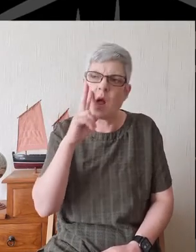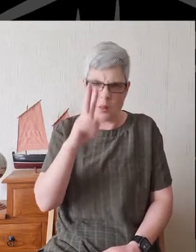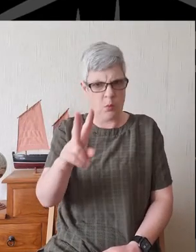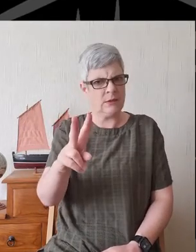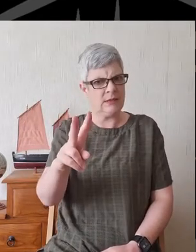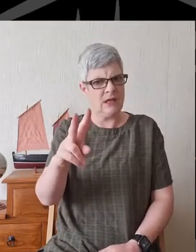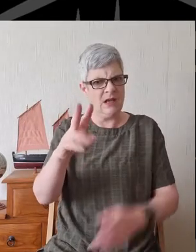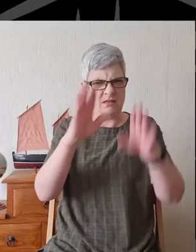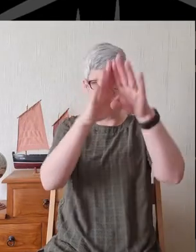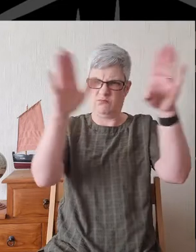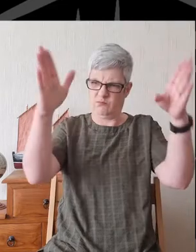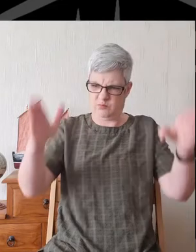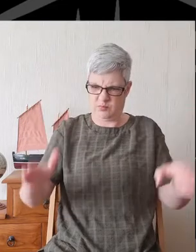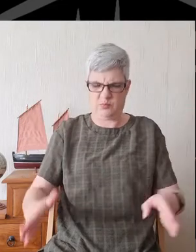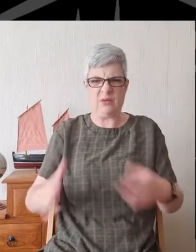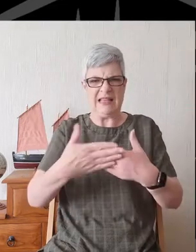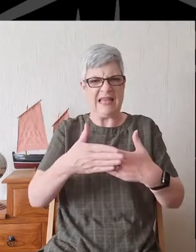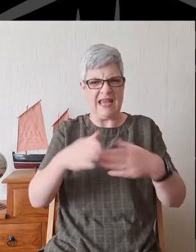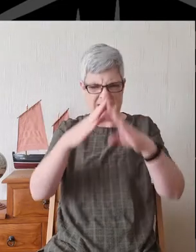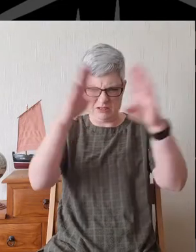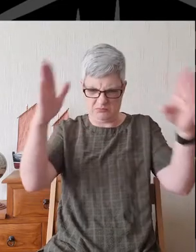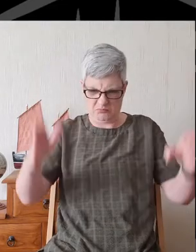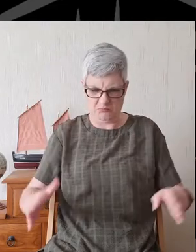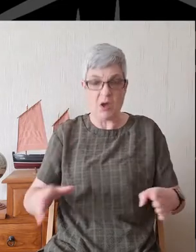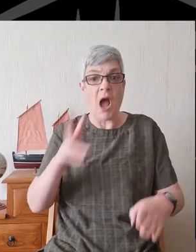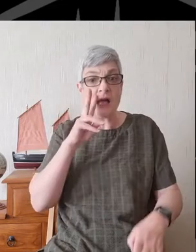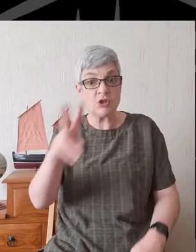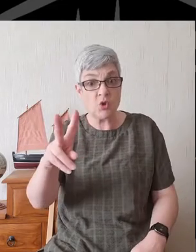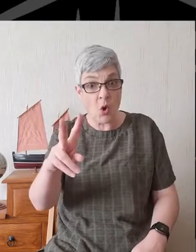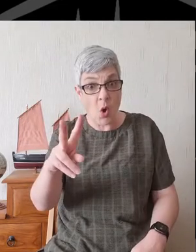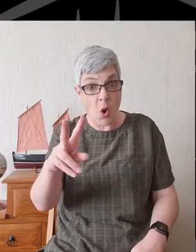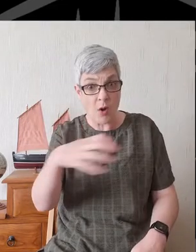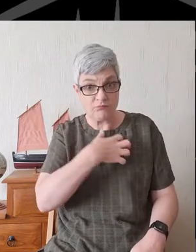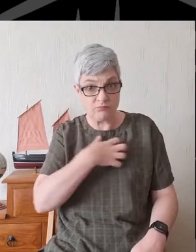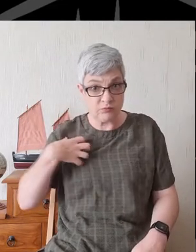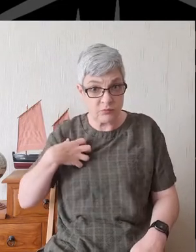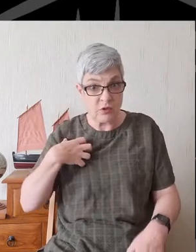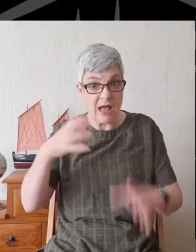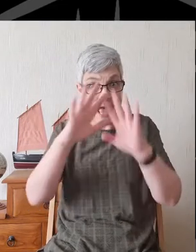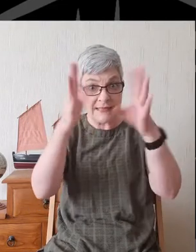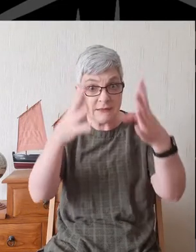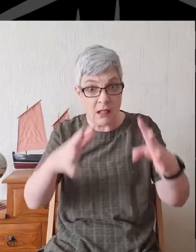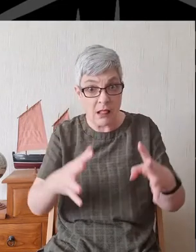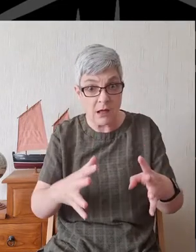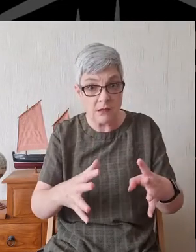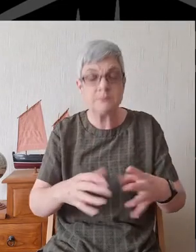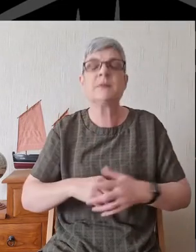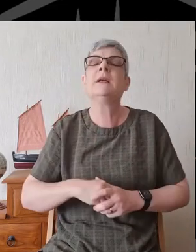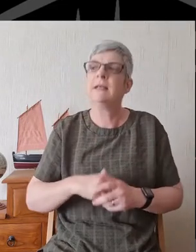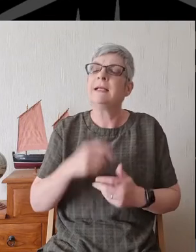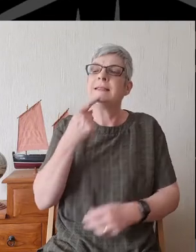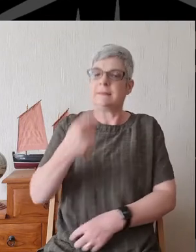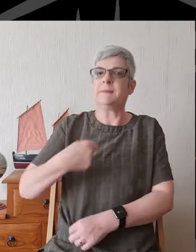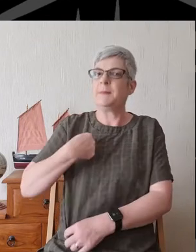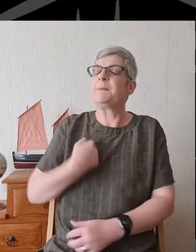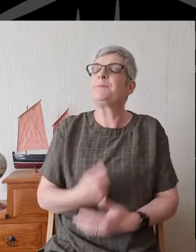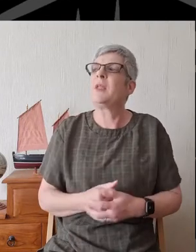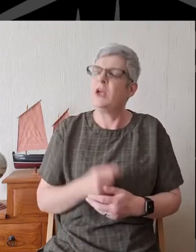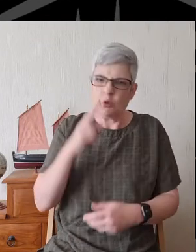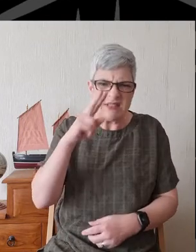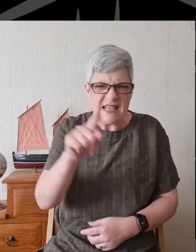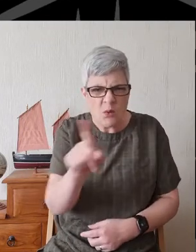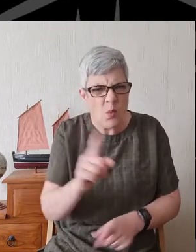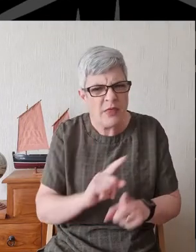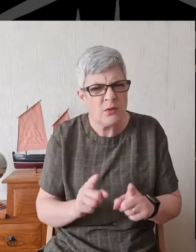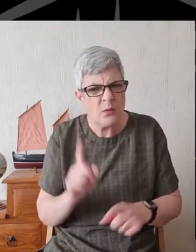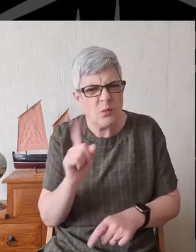and in the entrance north of the gate of the altar, I saw this idol of jealousy. And he said to me, Son of man, do you see what